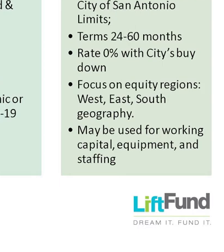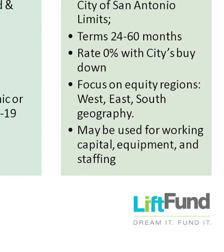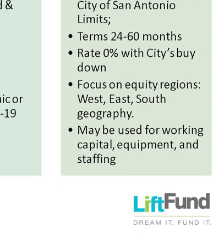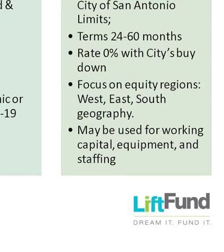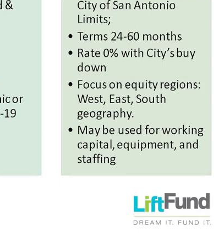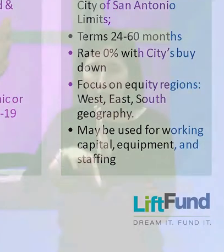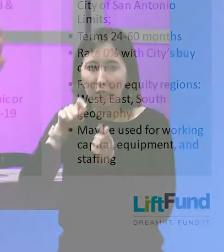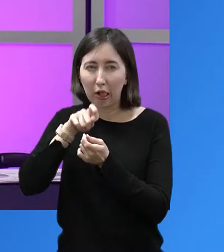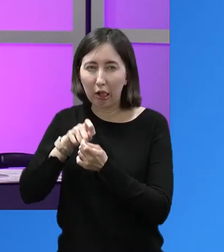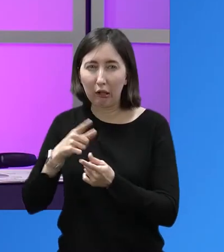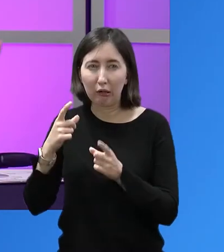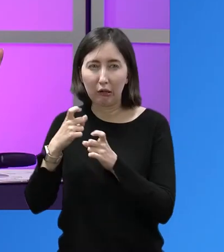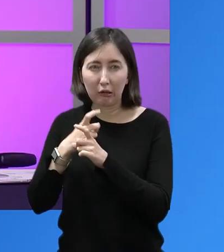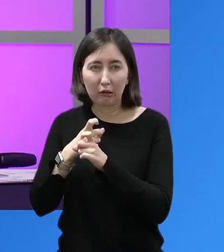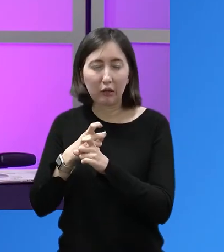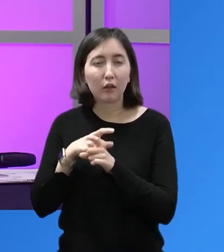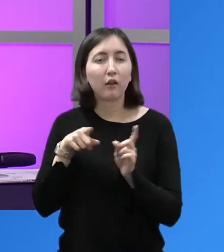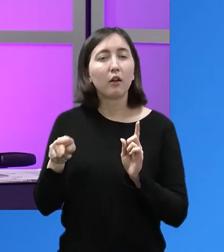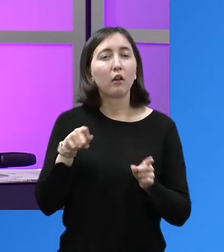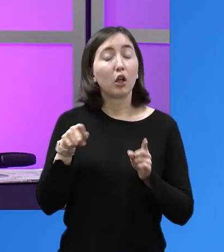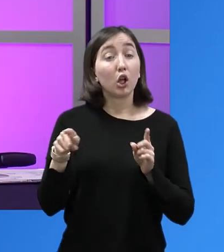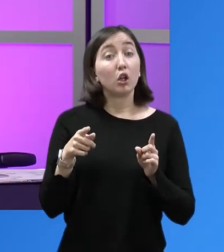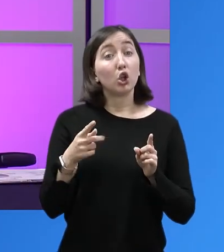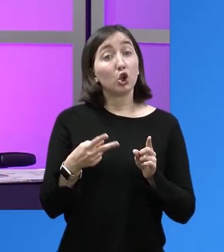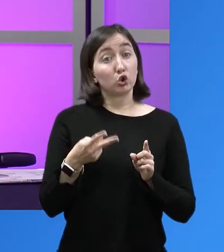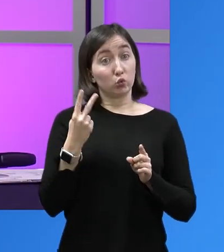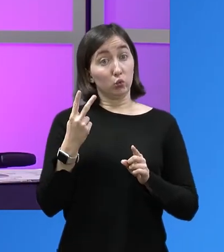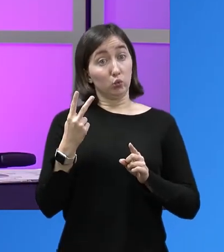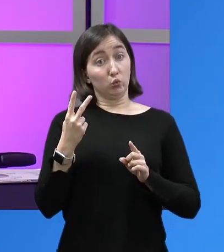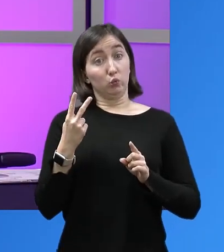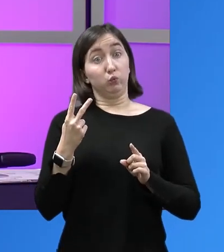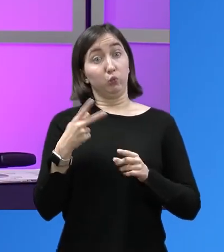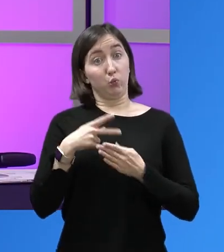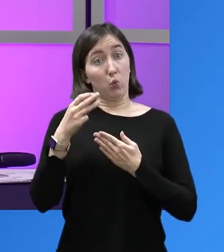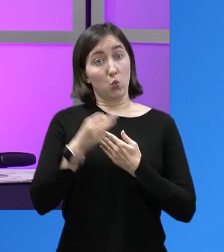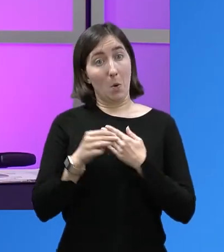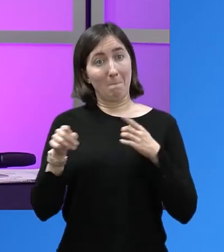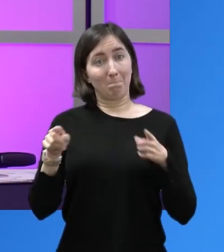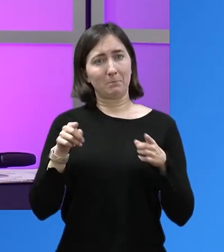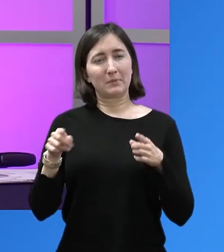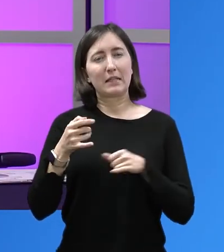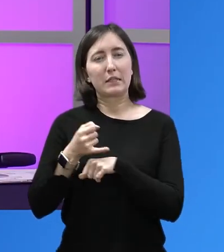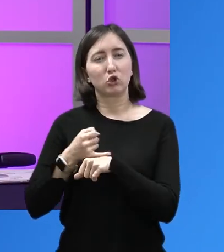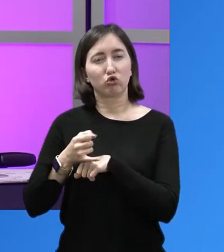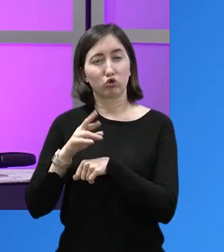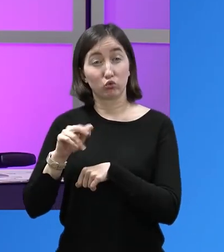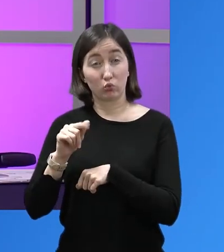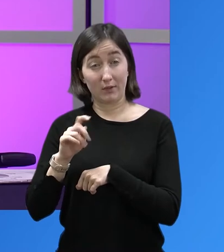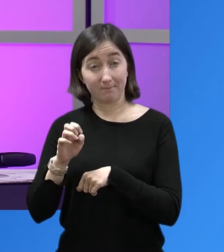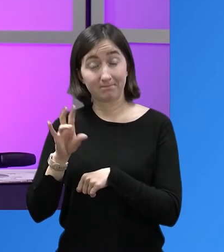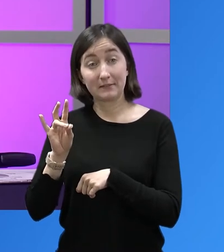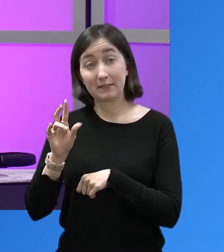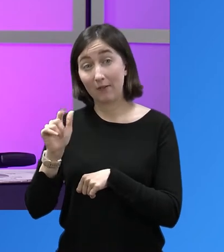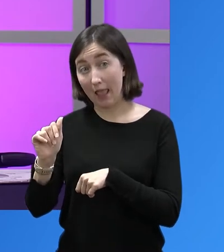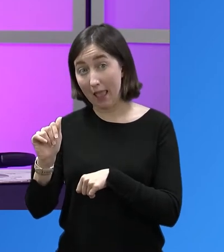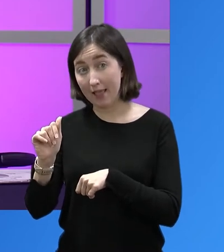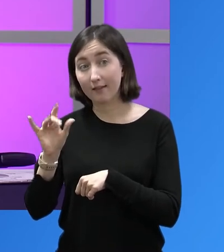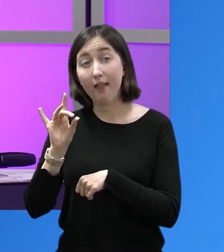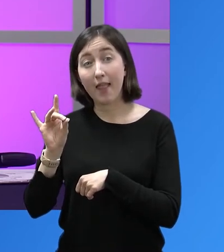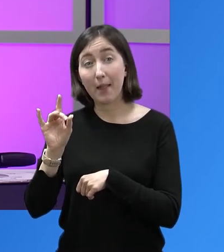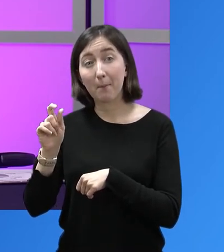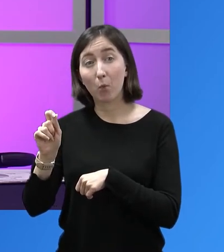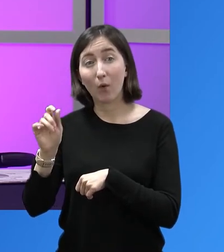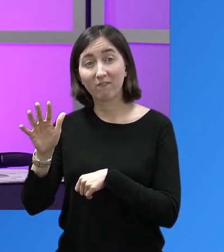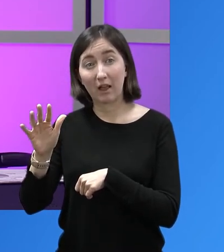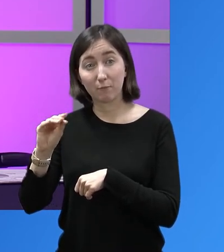and the, not to be too technical here, but between the two programs is the interest rates that we're offering. Right. So on the SBA 7A